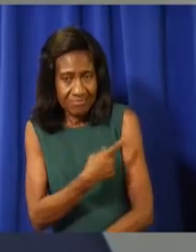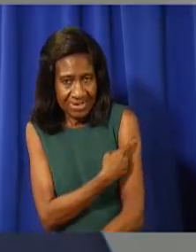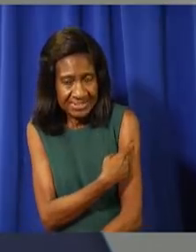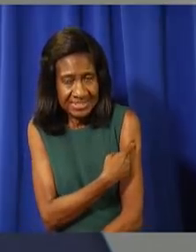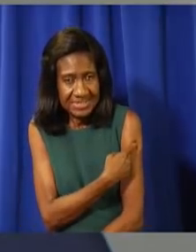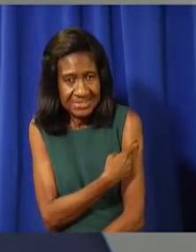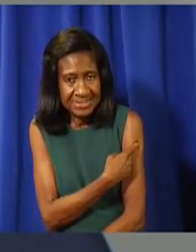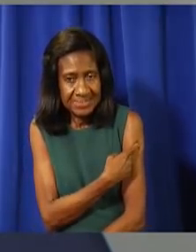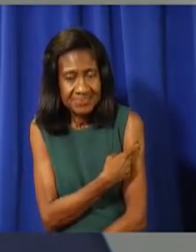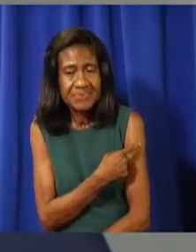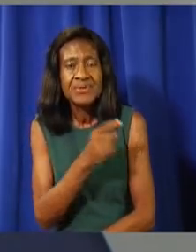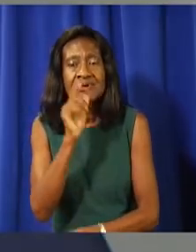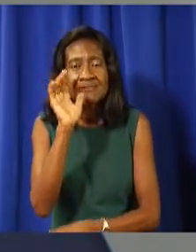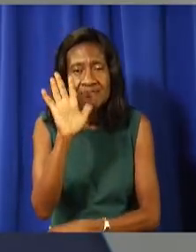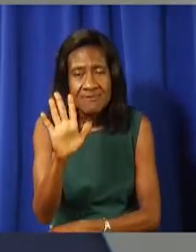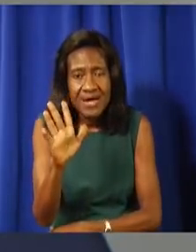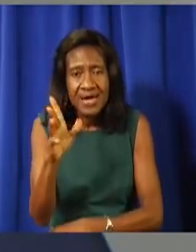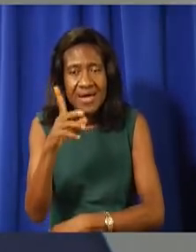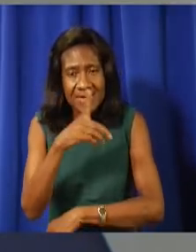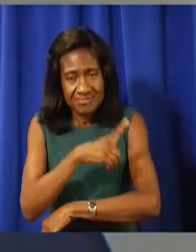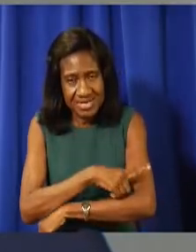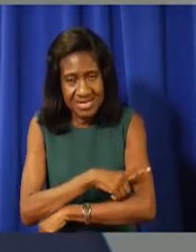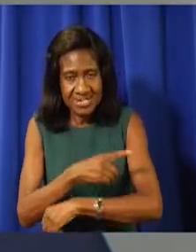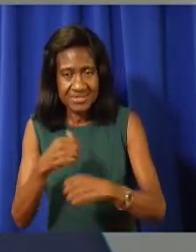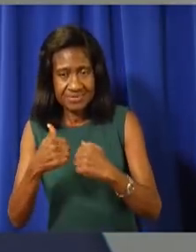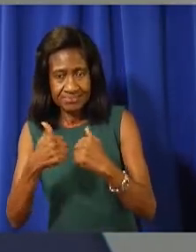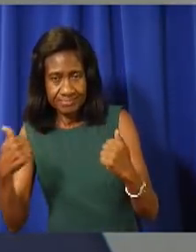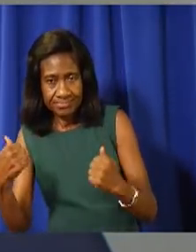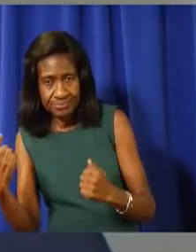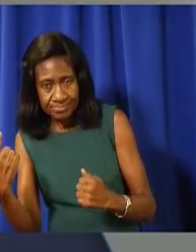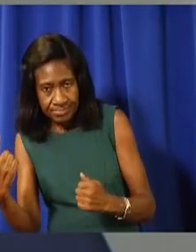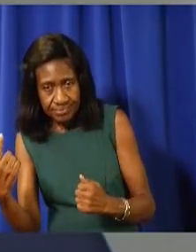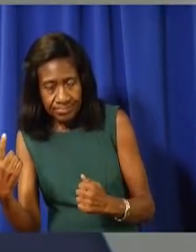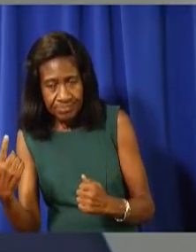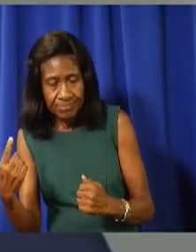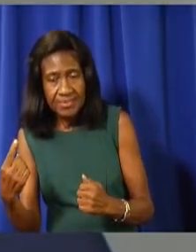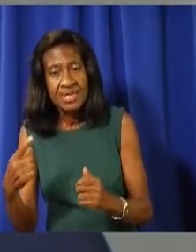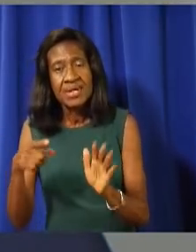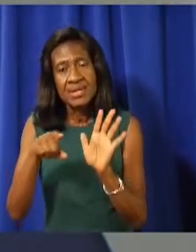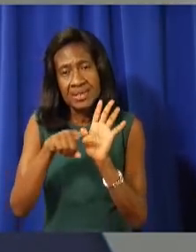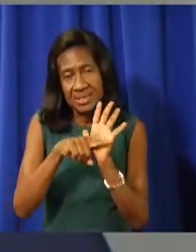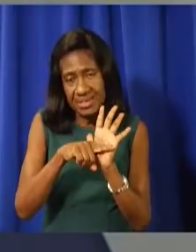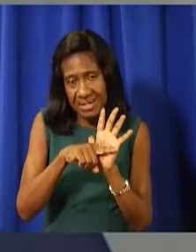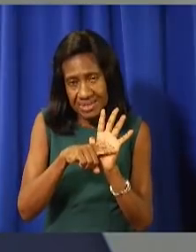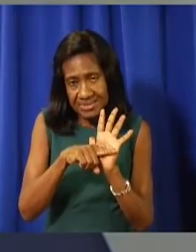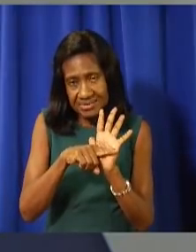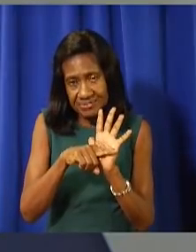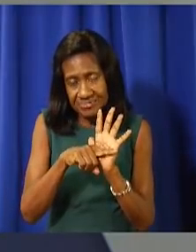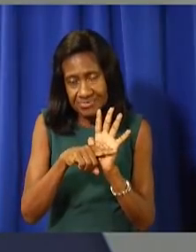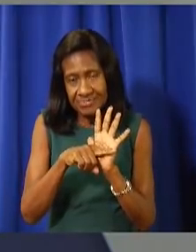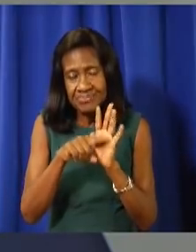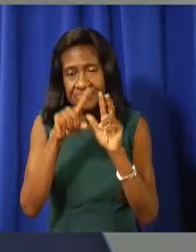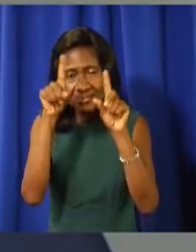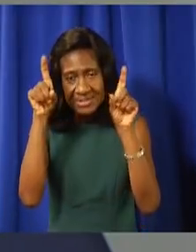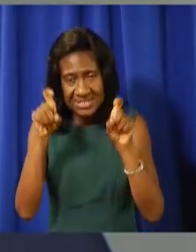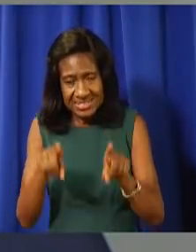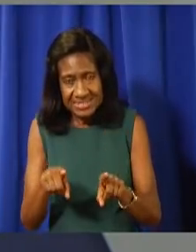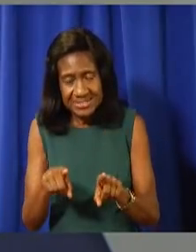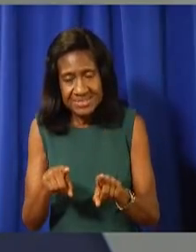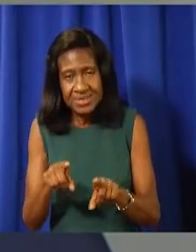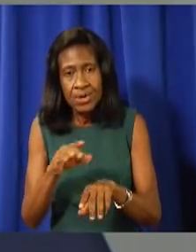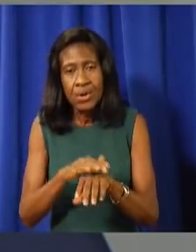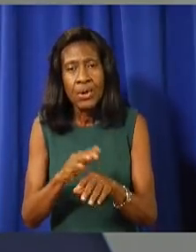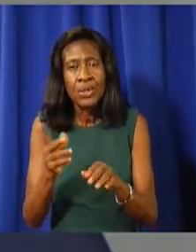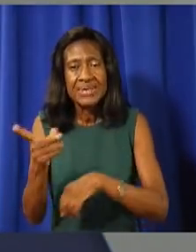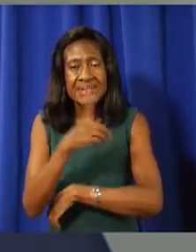will be subject to 5 days in quarantine. A negative PCR test is required on day 6 for the quarantine